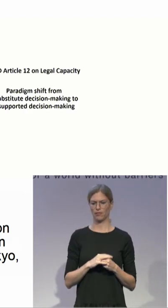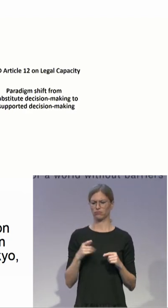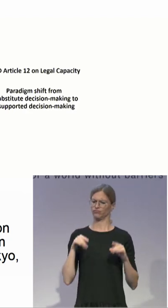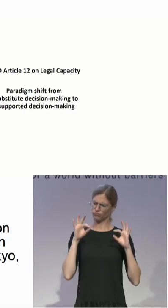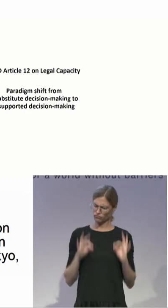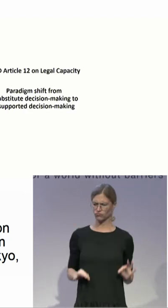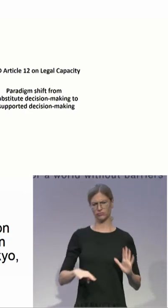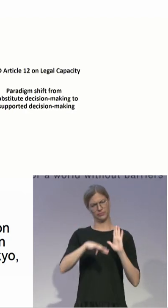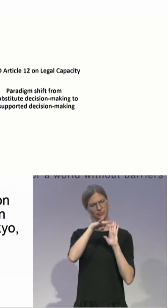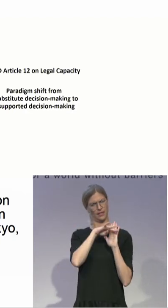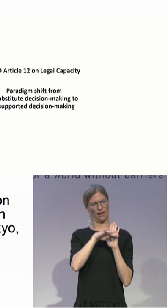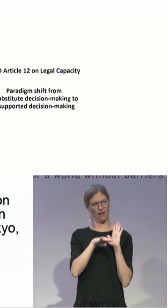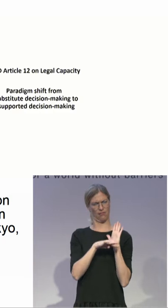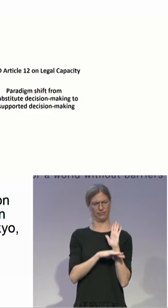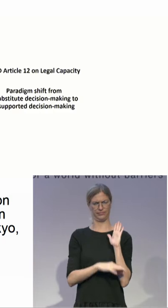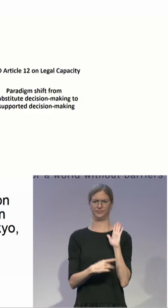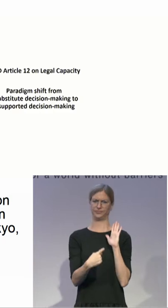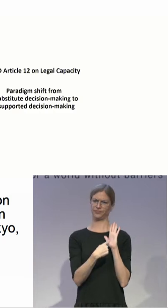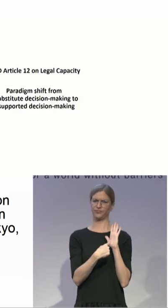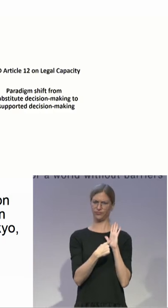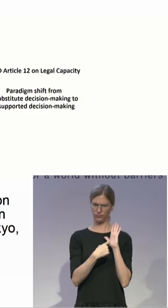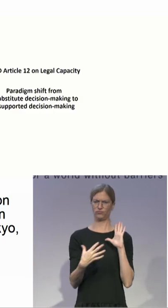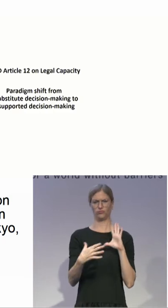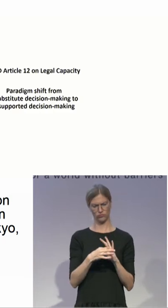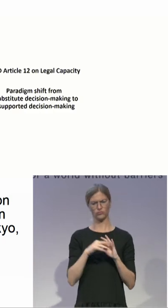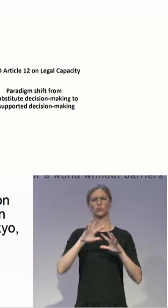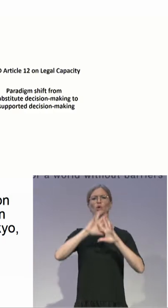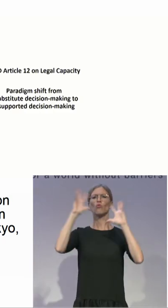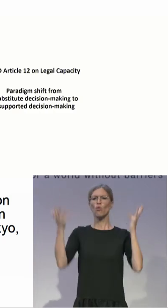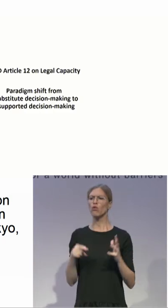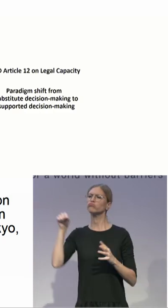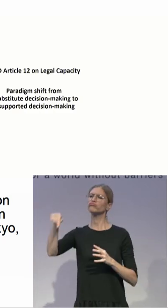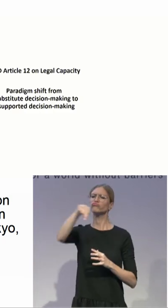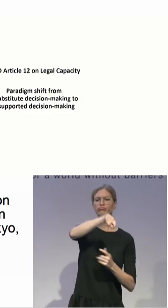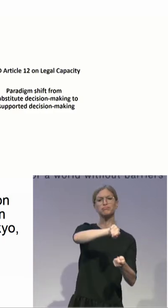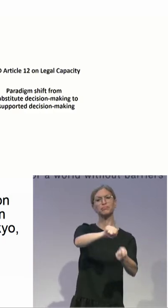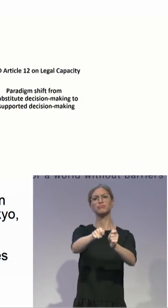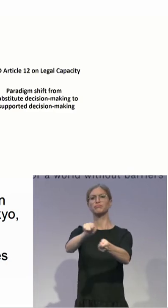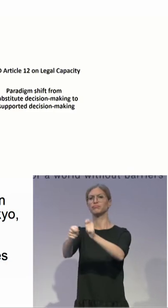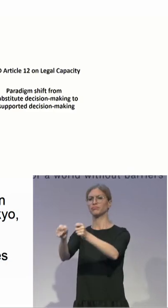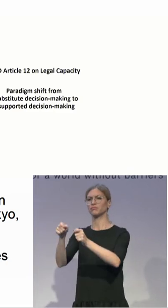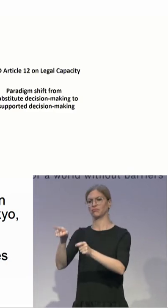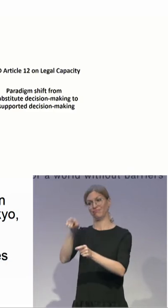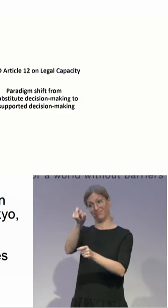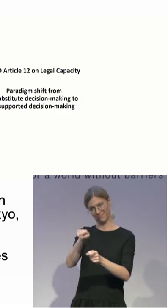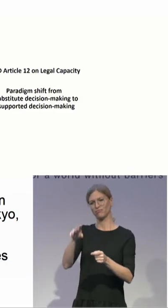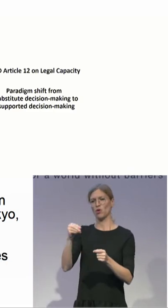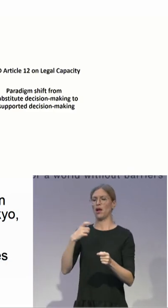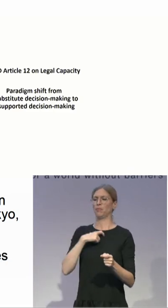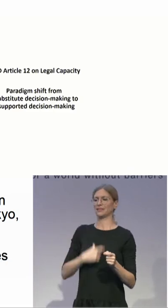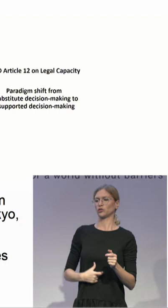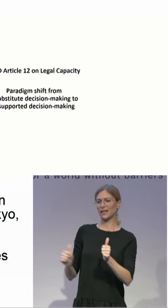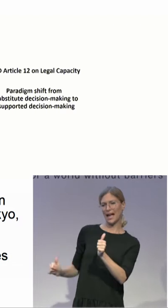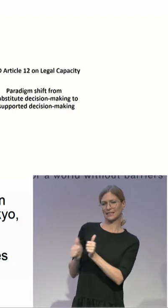are considering the option of abolishing the old guardianship systems and replacing it with some form of